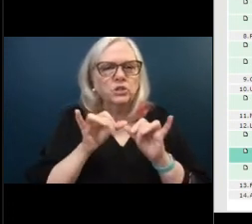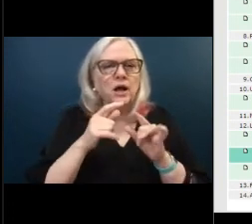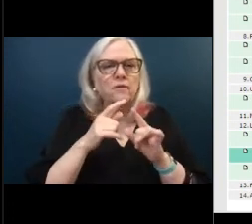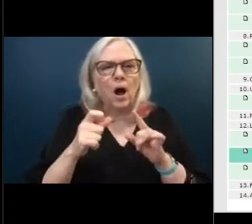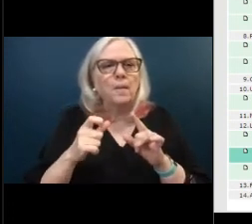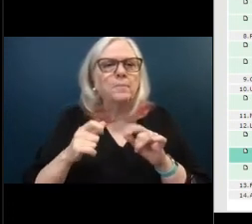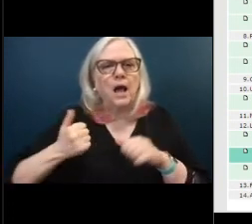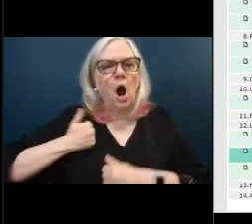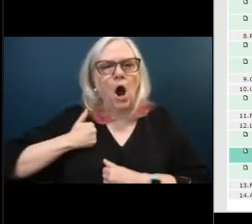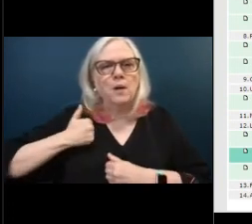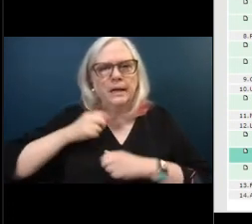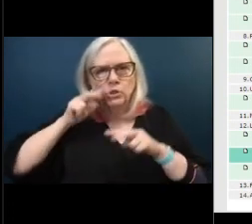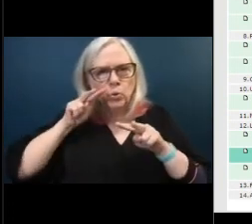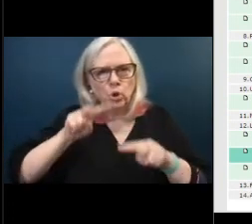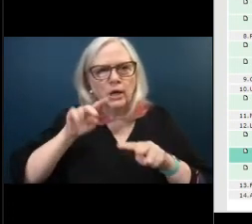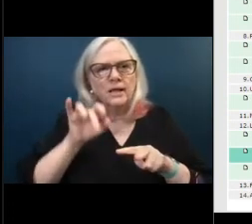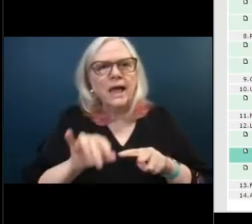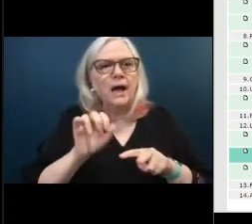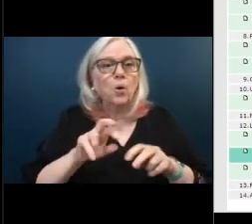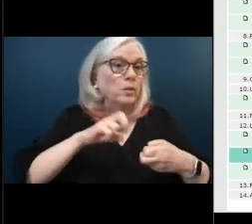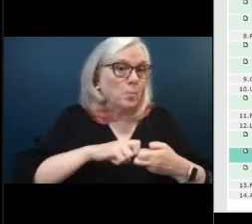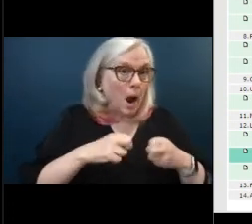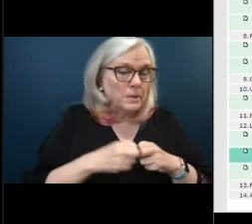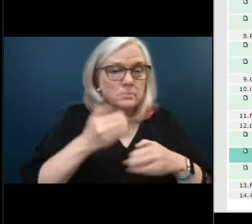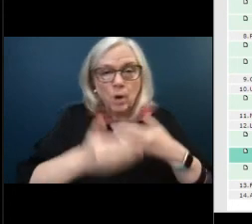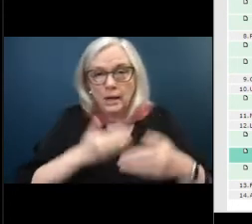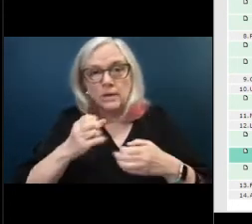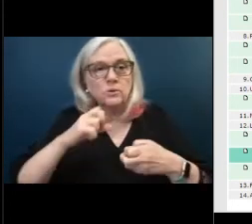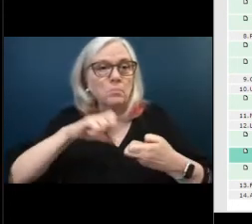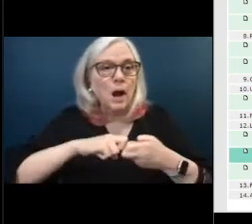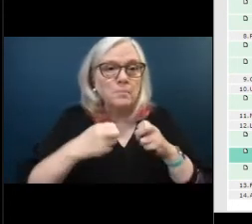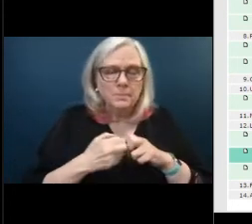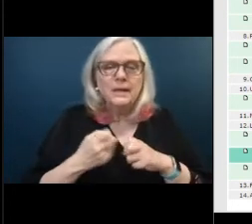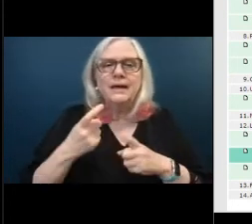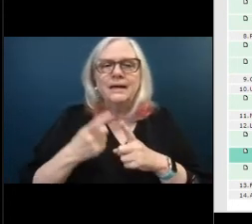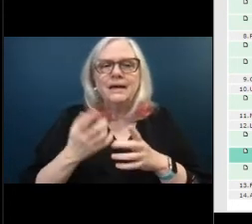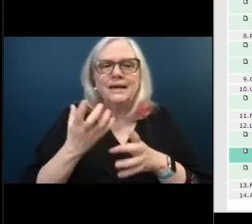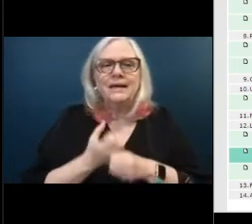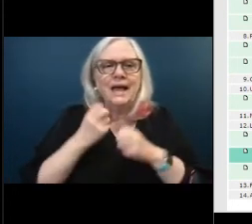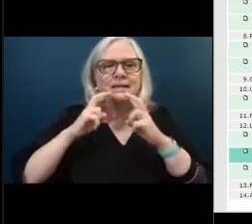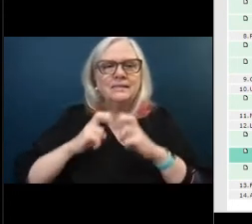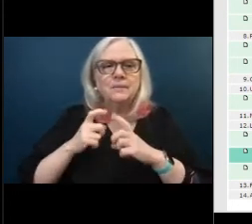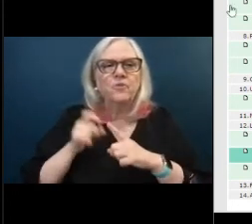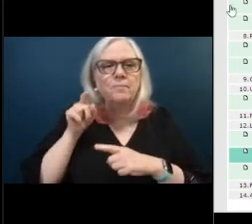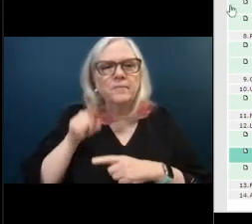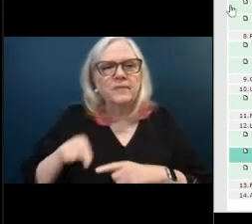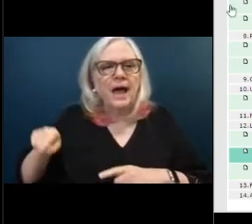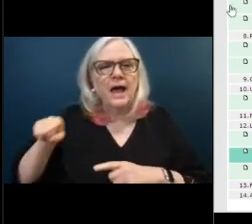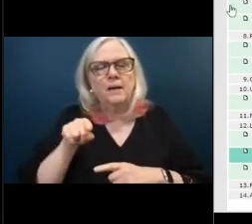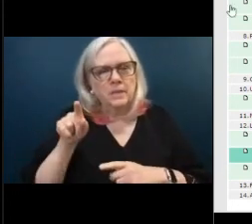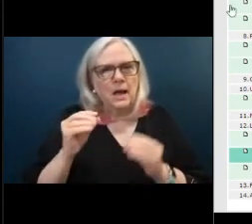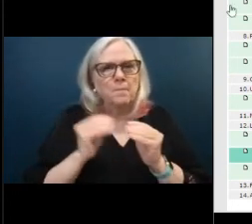the problems get an assessment from them because they are far more qualified than probably anybody here in the county